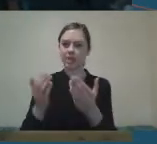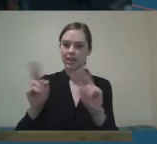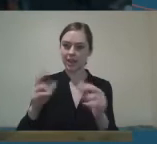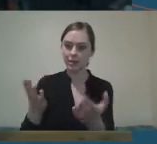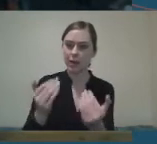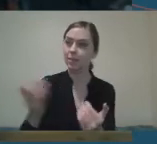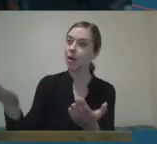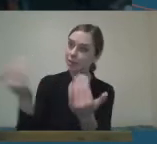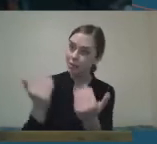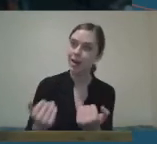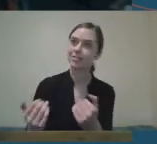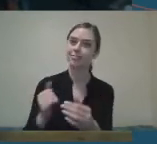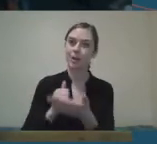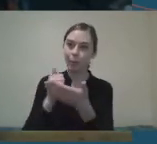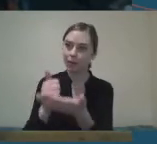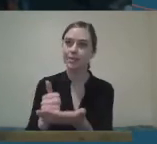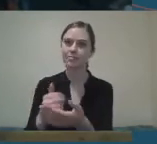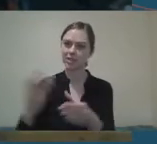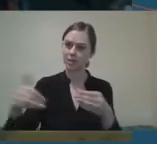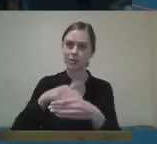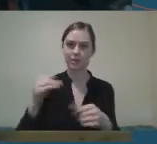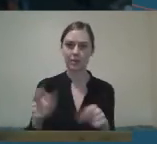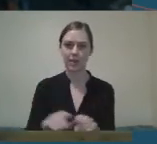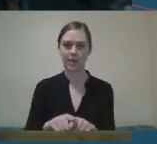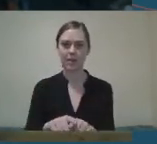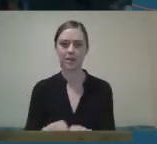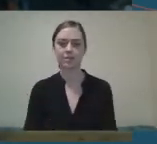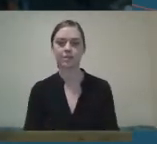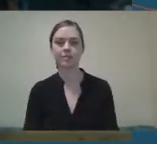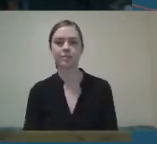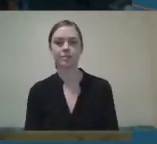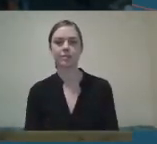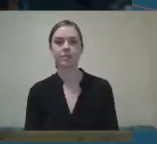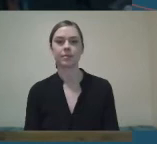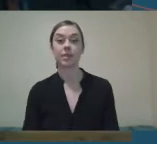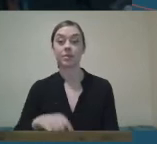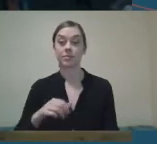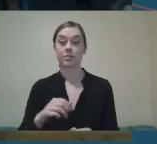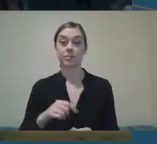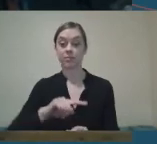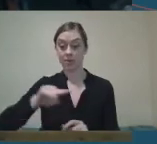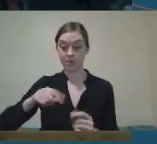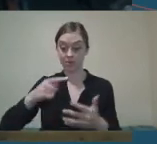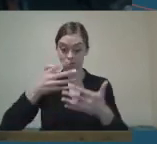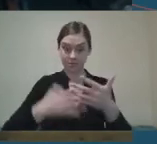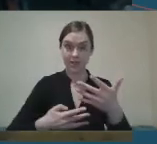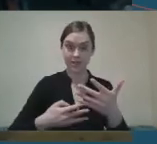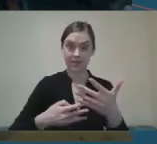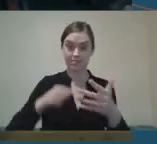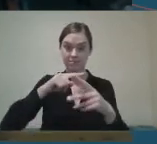and inclusive. So for all of those reasons, it's really important to